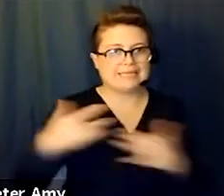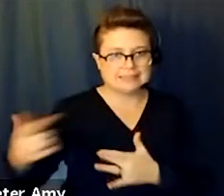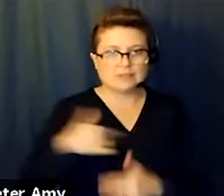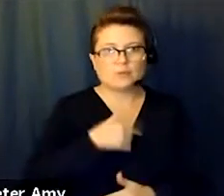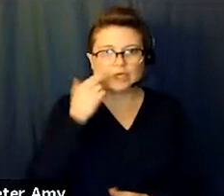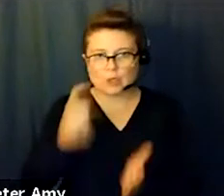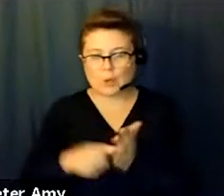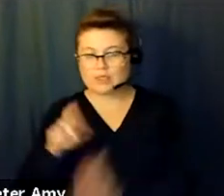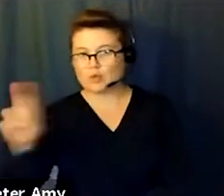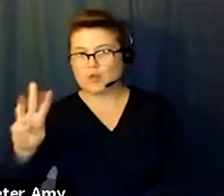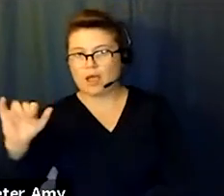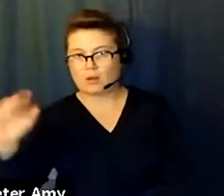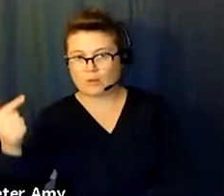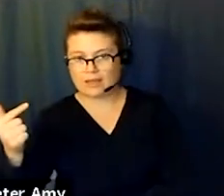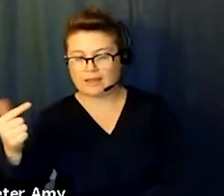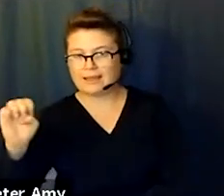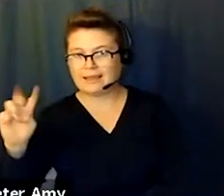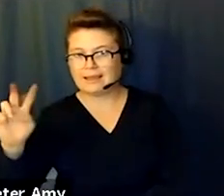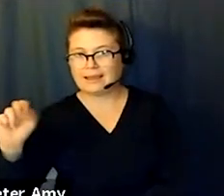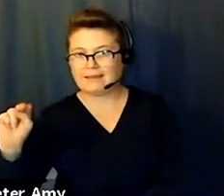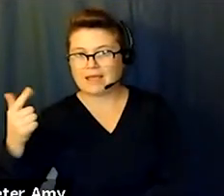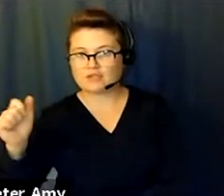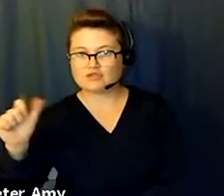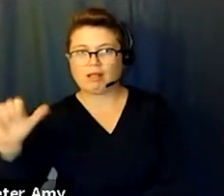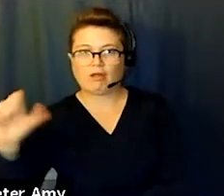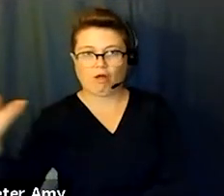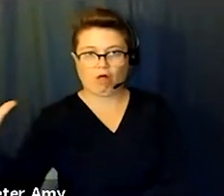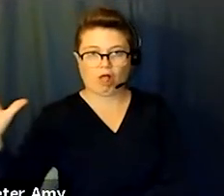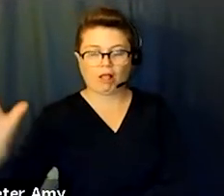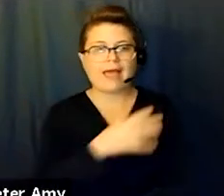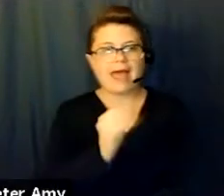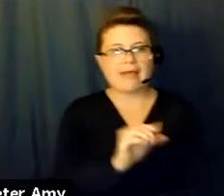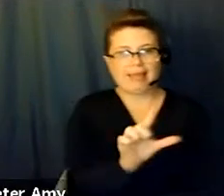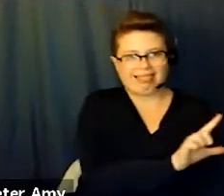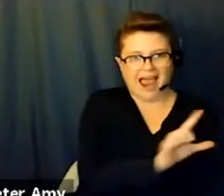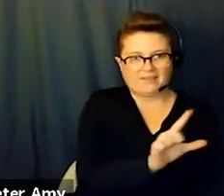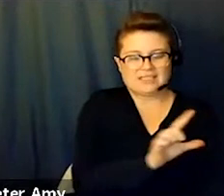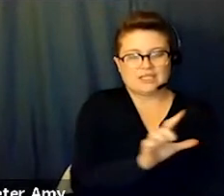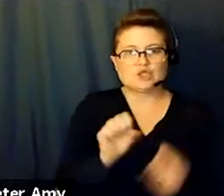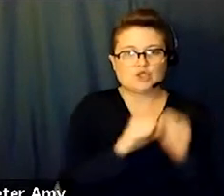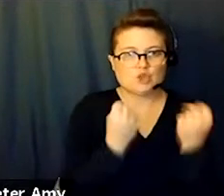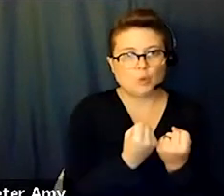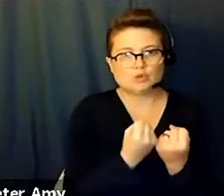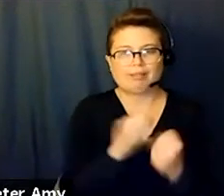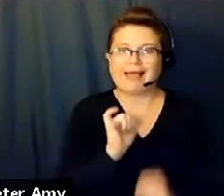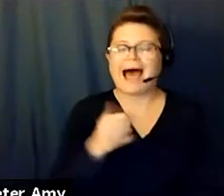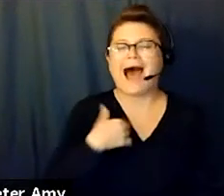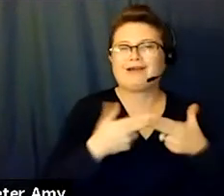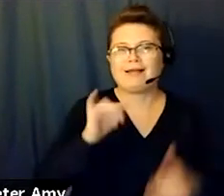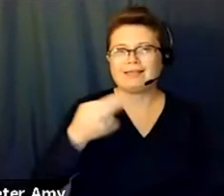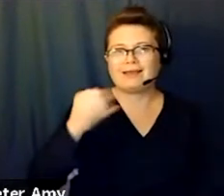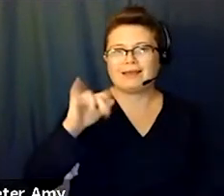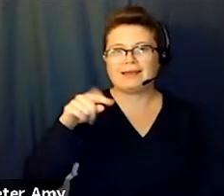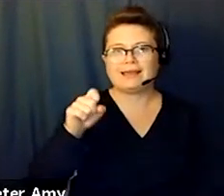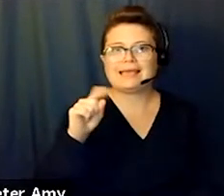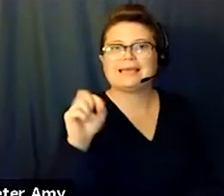evangelical openly fascist sector, and then the liberal social imperialist hipster faction that I like to call it. And